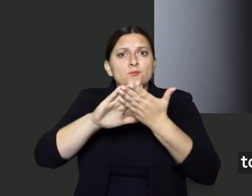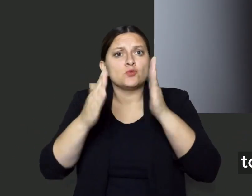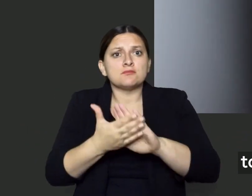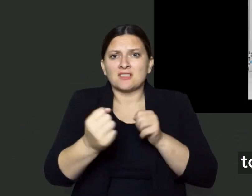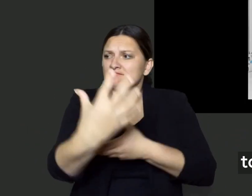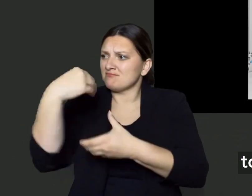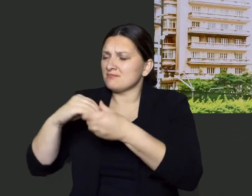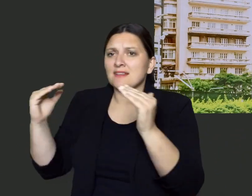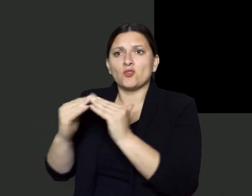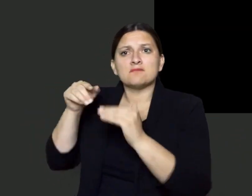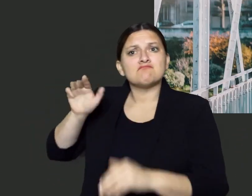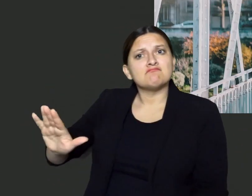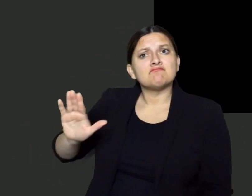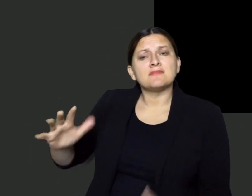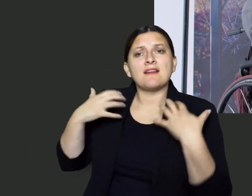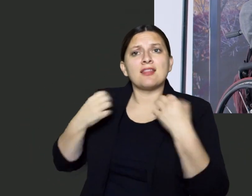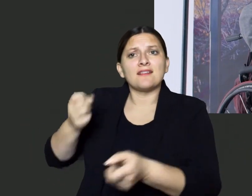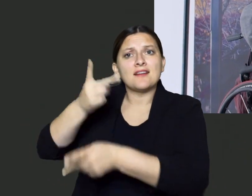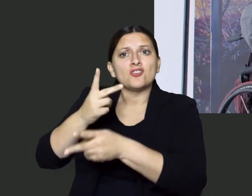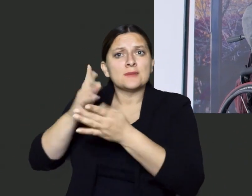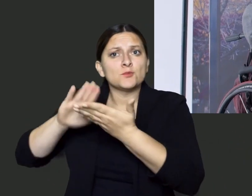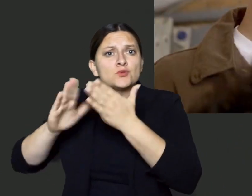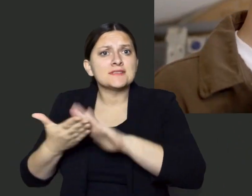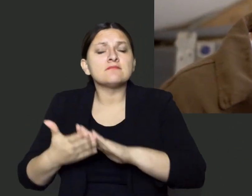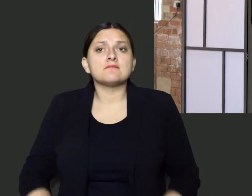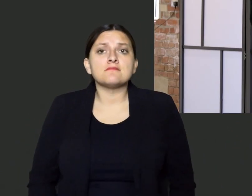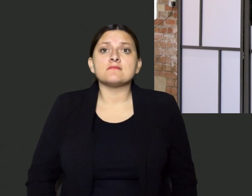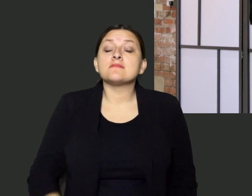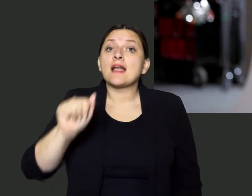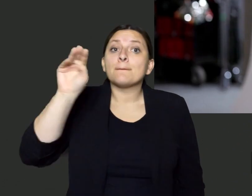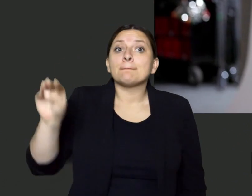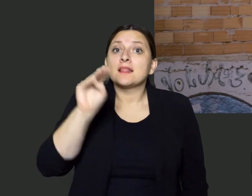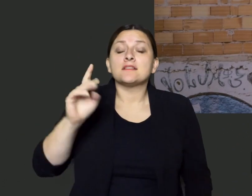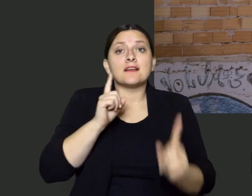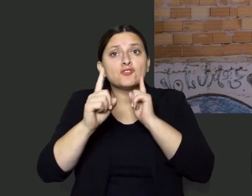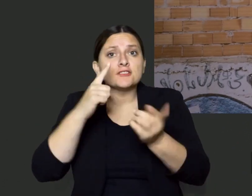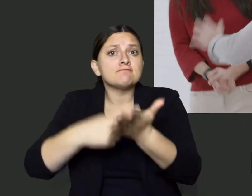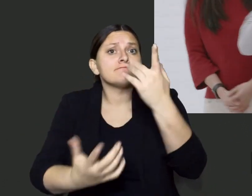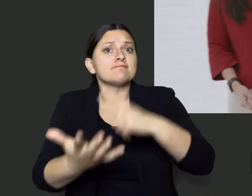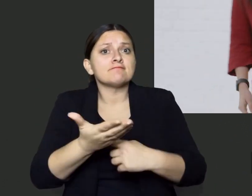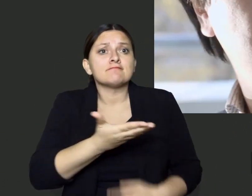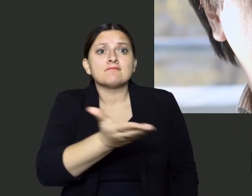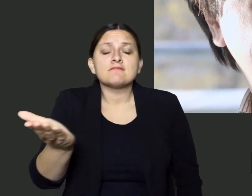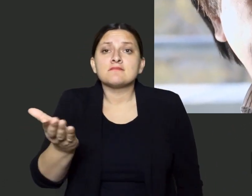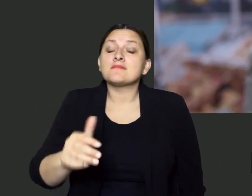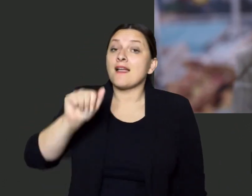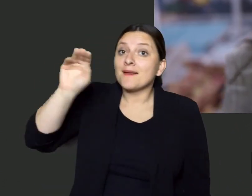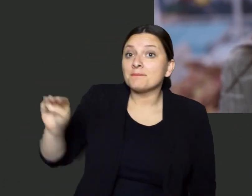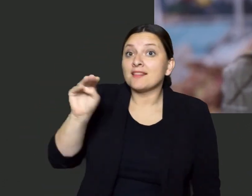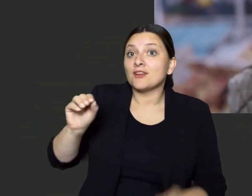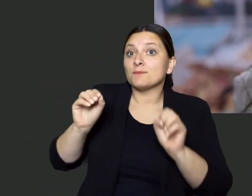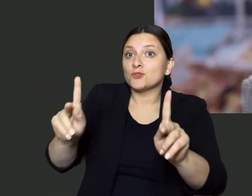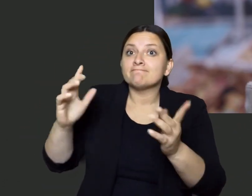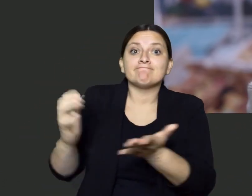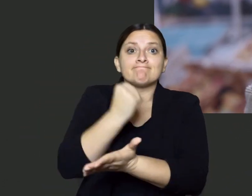health care community. A million conversations. A million opportunities to truly listen.